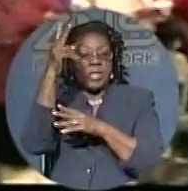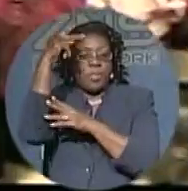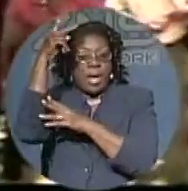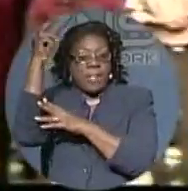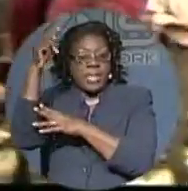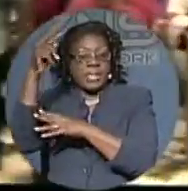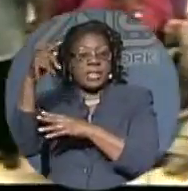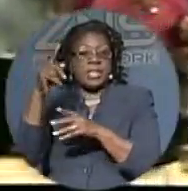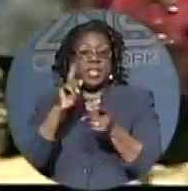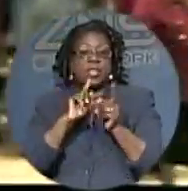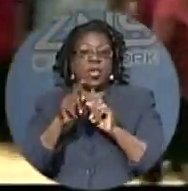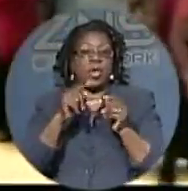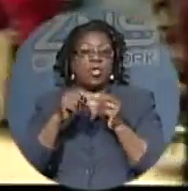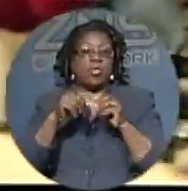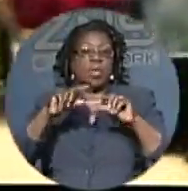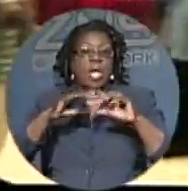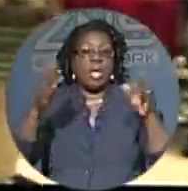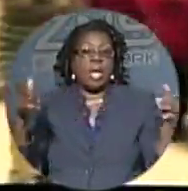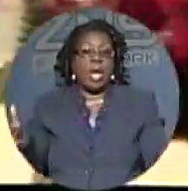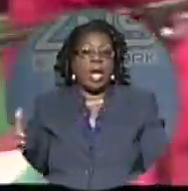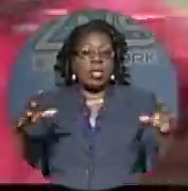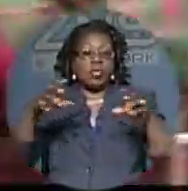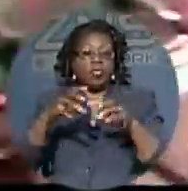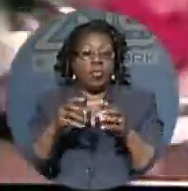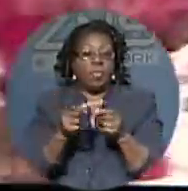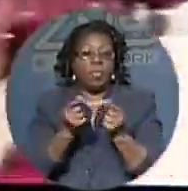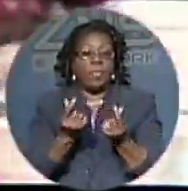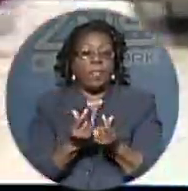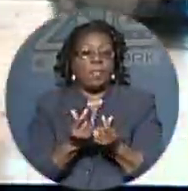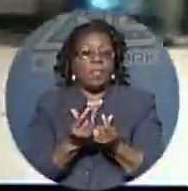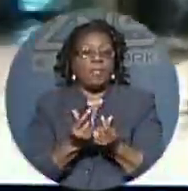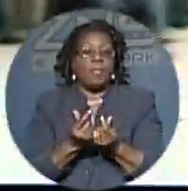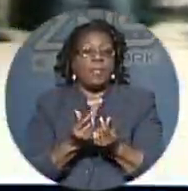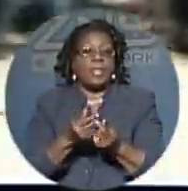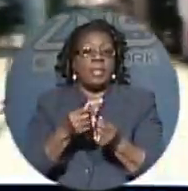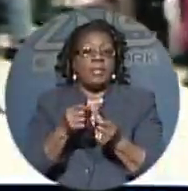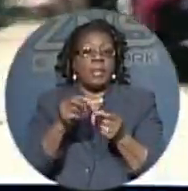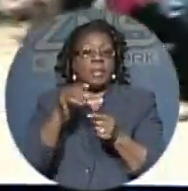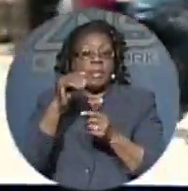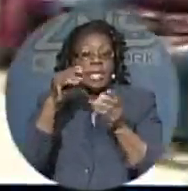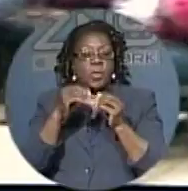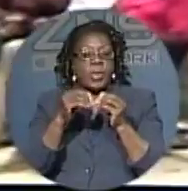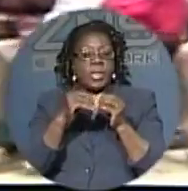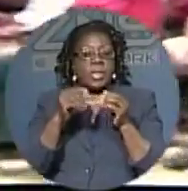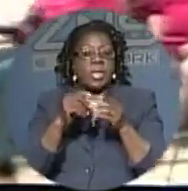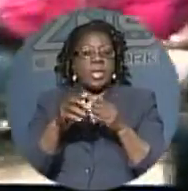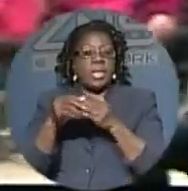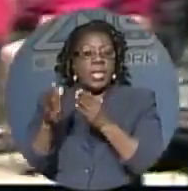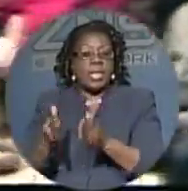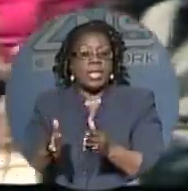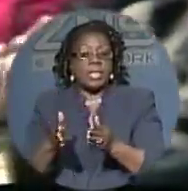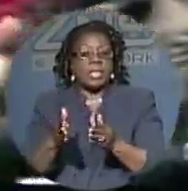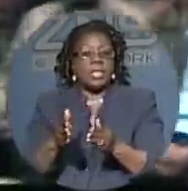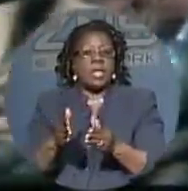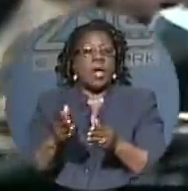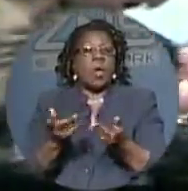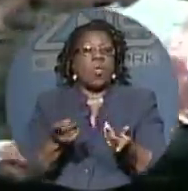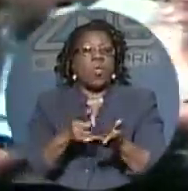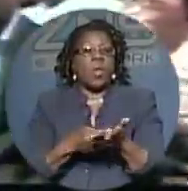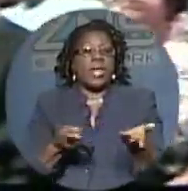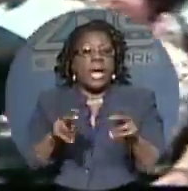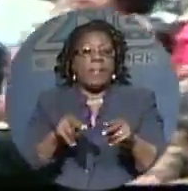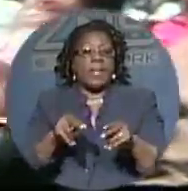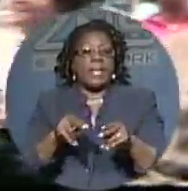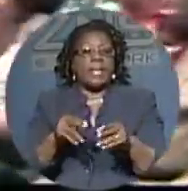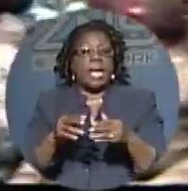Christ the King Hall in Freeport this evening. The FNM leader met with party members to give an account of the events leading up to the firing of High Rock MP